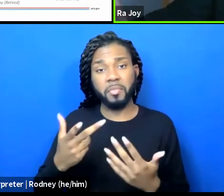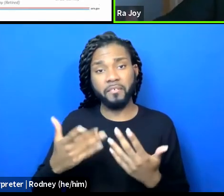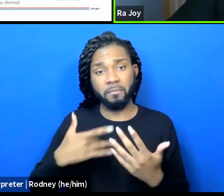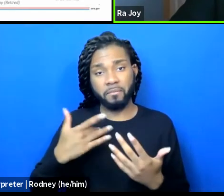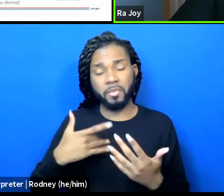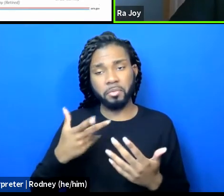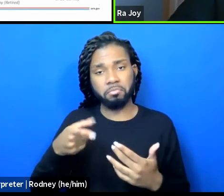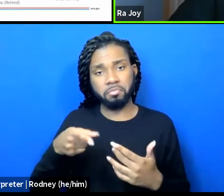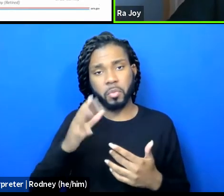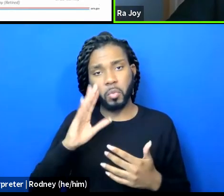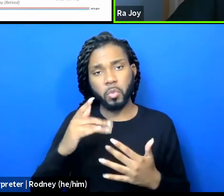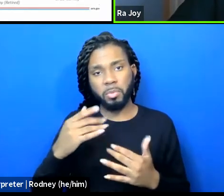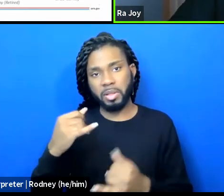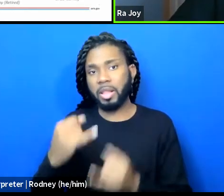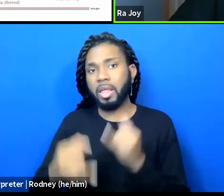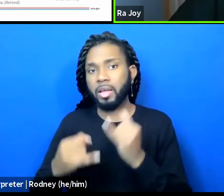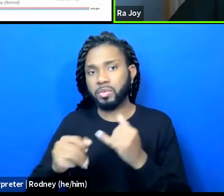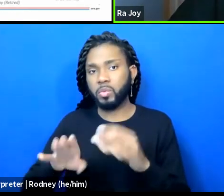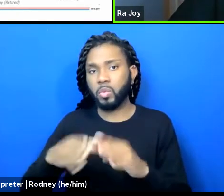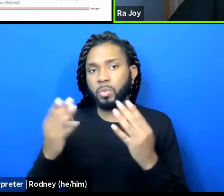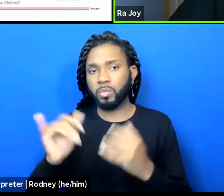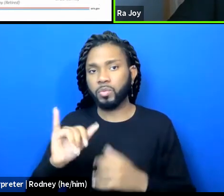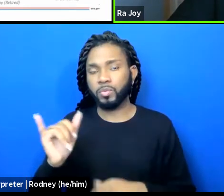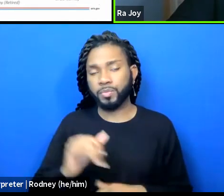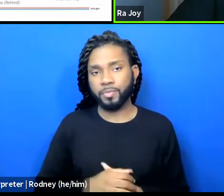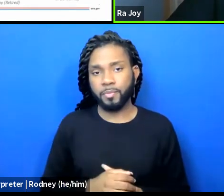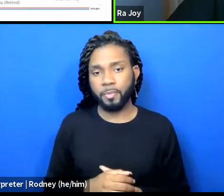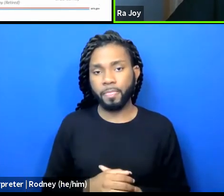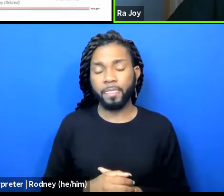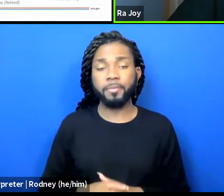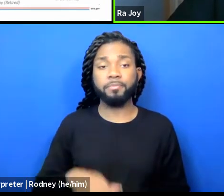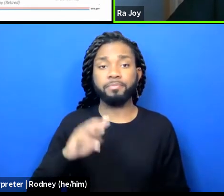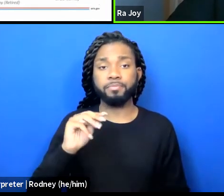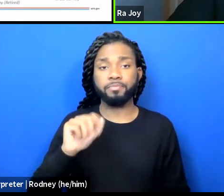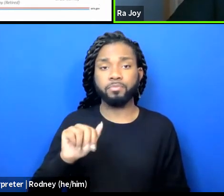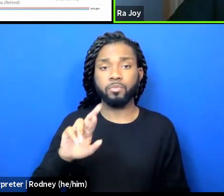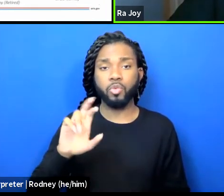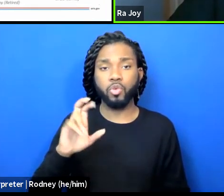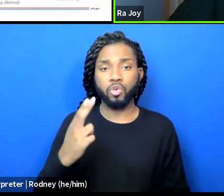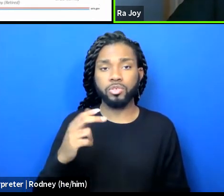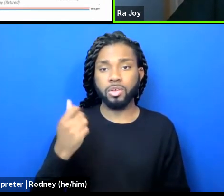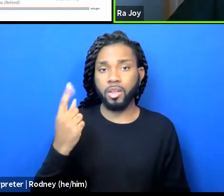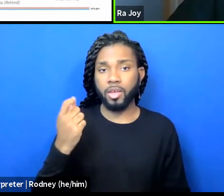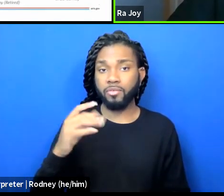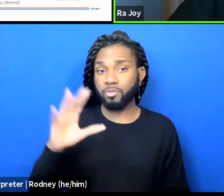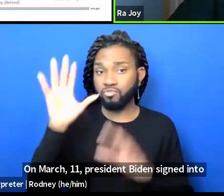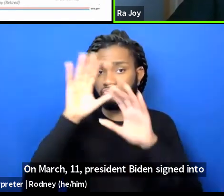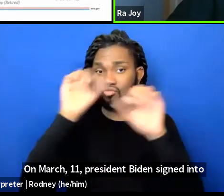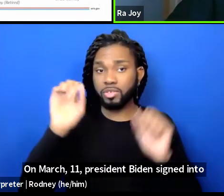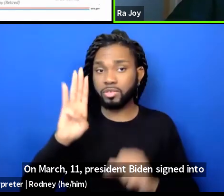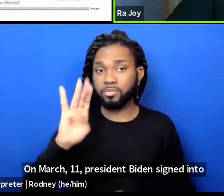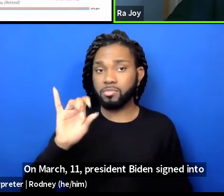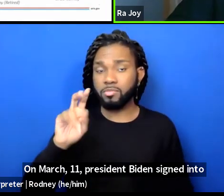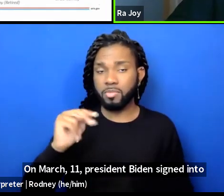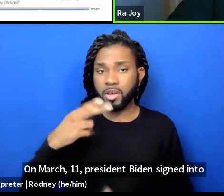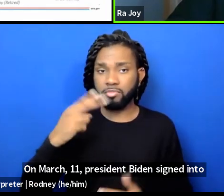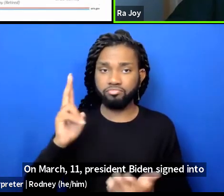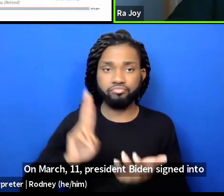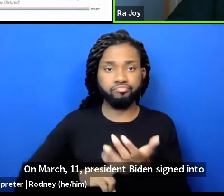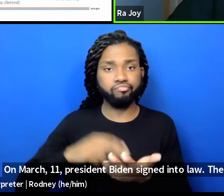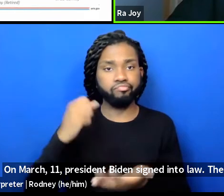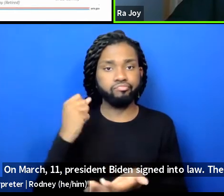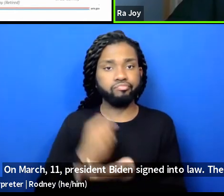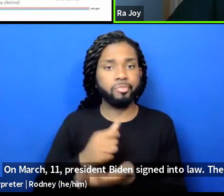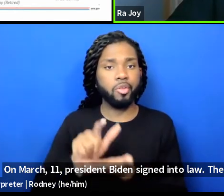fully reopen moving forward. On March 11, President Biden signed into law the American